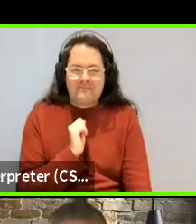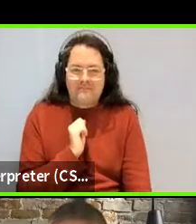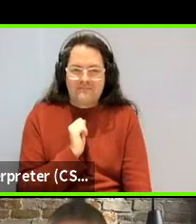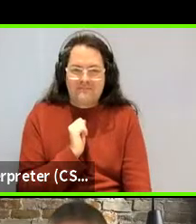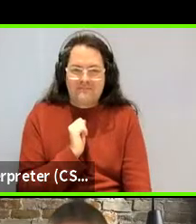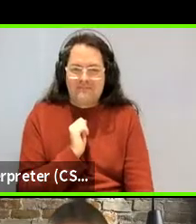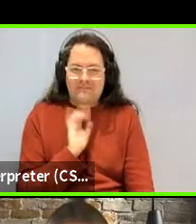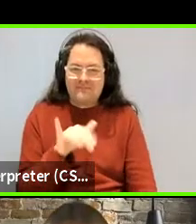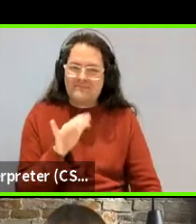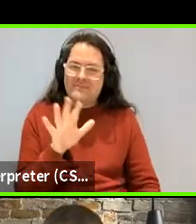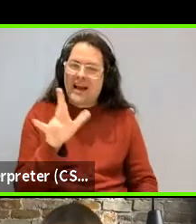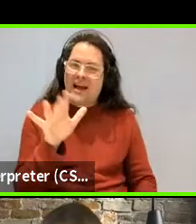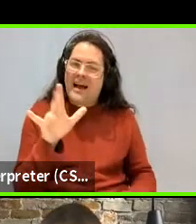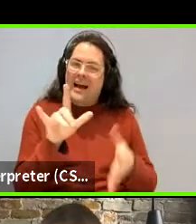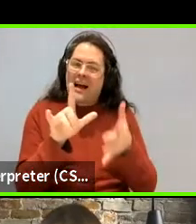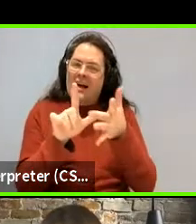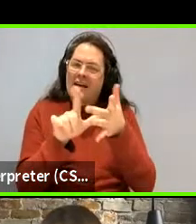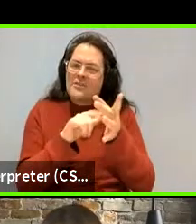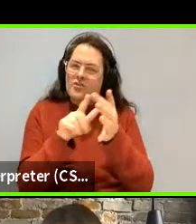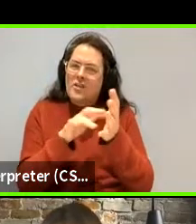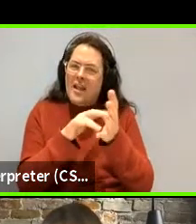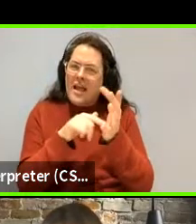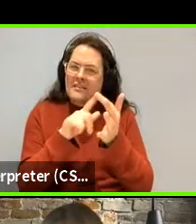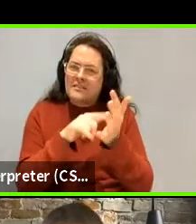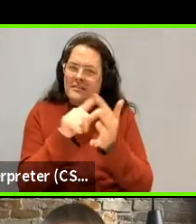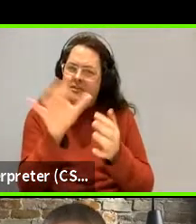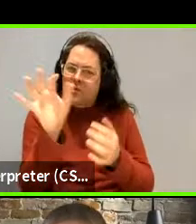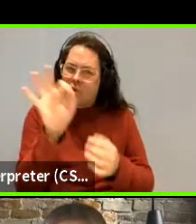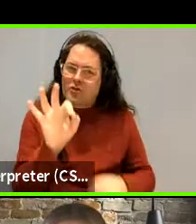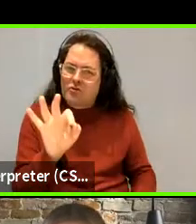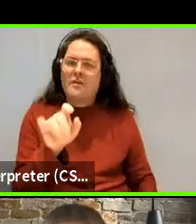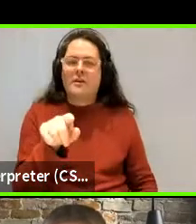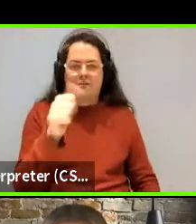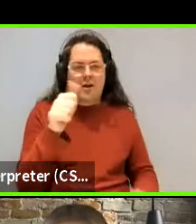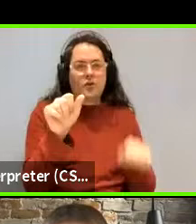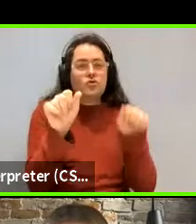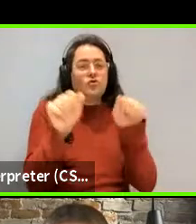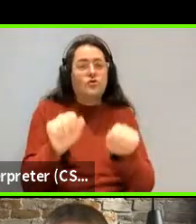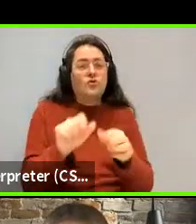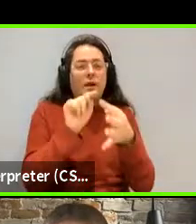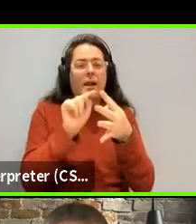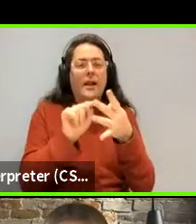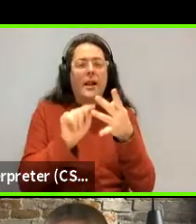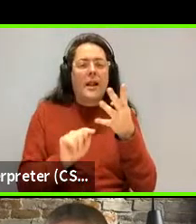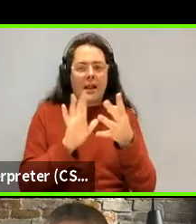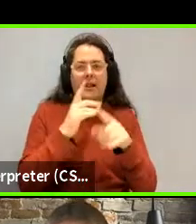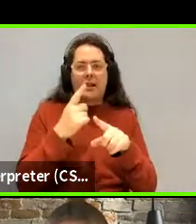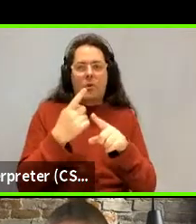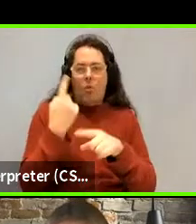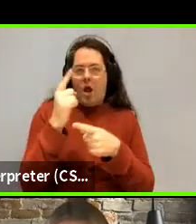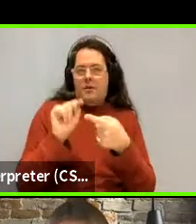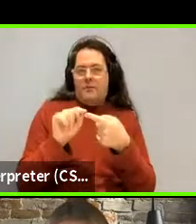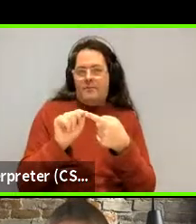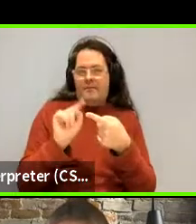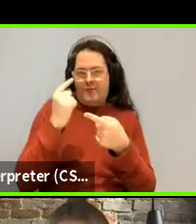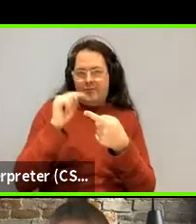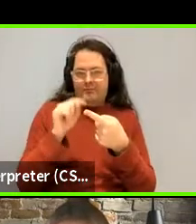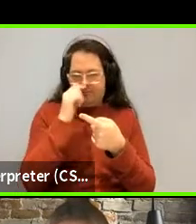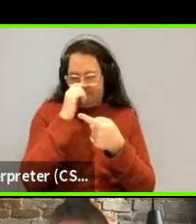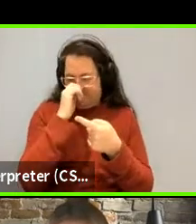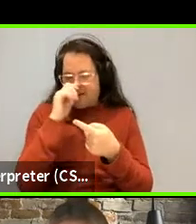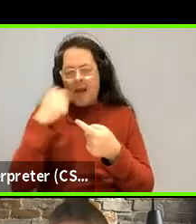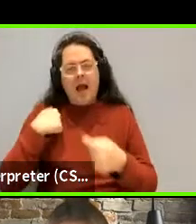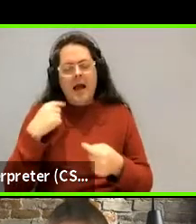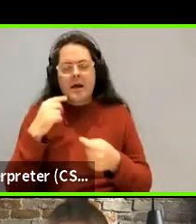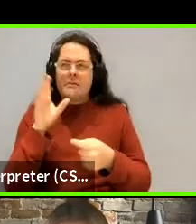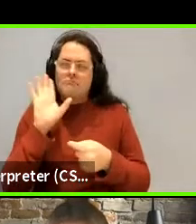Jeanette, do you have a question? I think you do. Thank you. Yes, I had a couple of the shortest questions, but just, I just go with one of them. Um, I was thinking